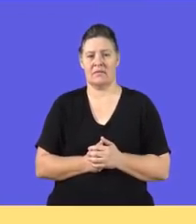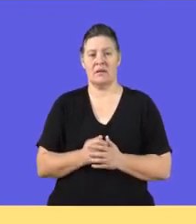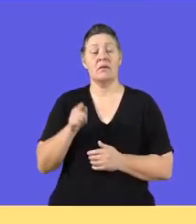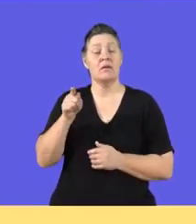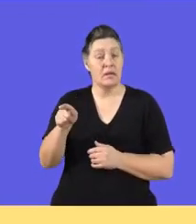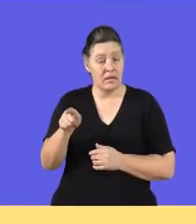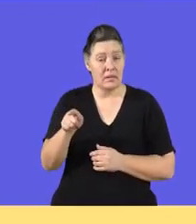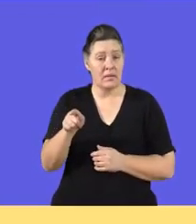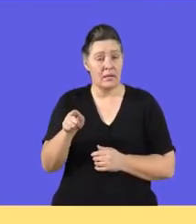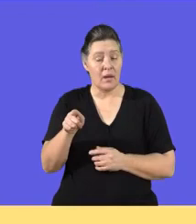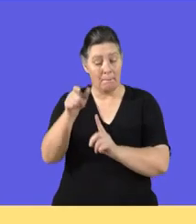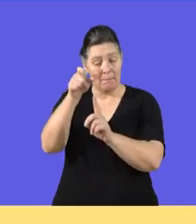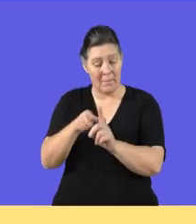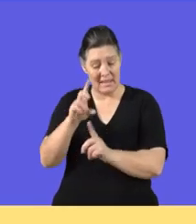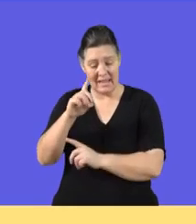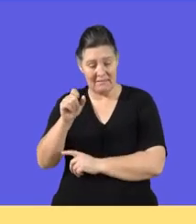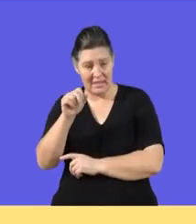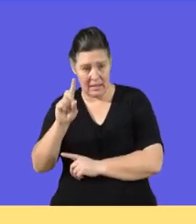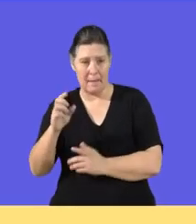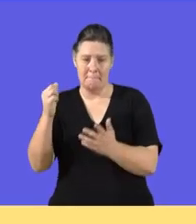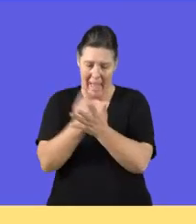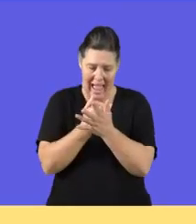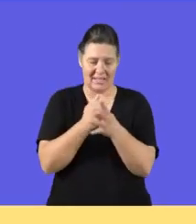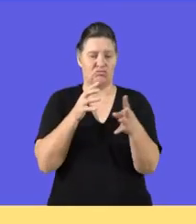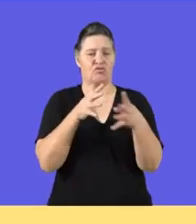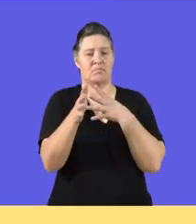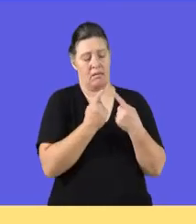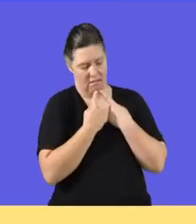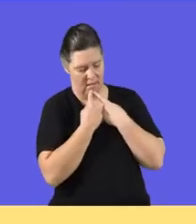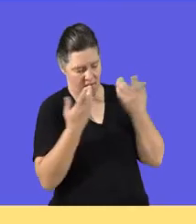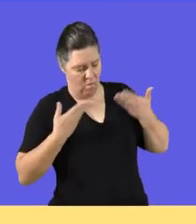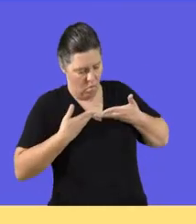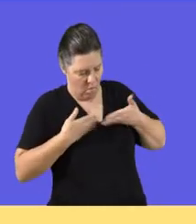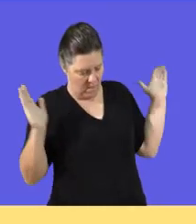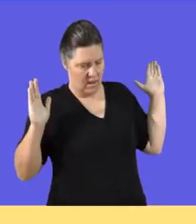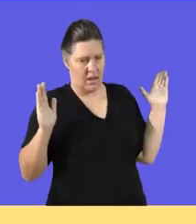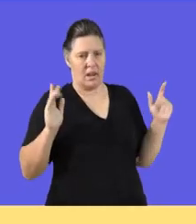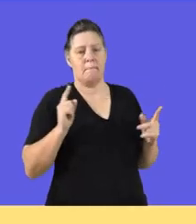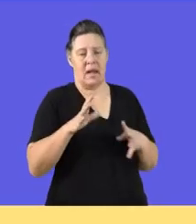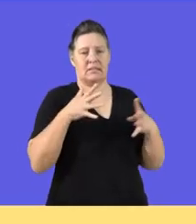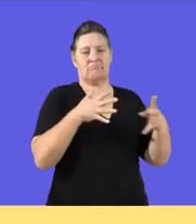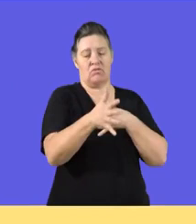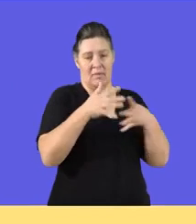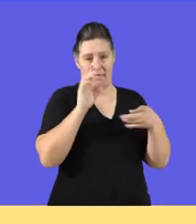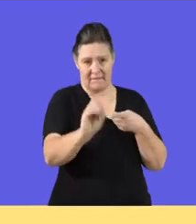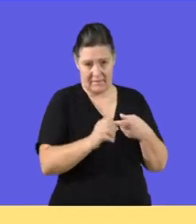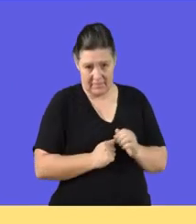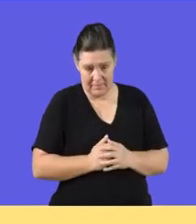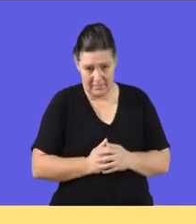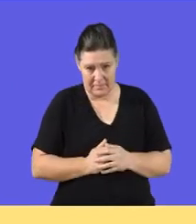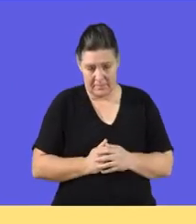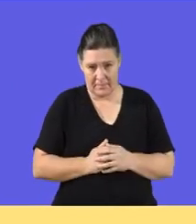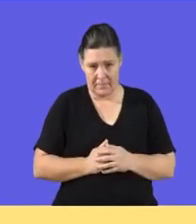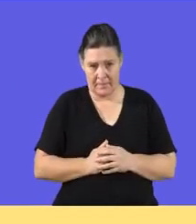He has to be transparent, okay? Transparency becomes number